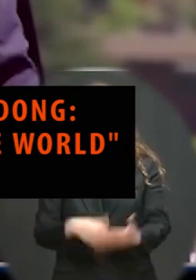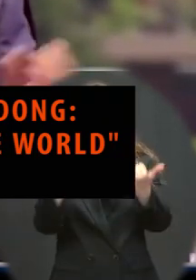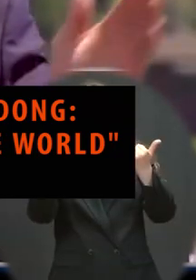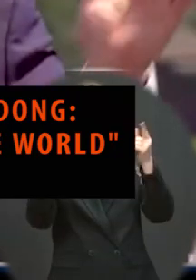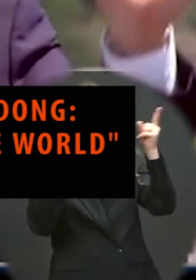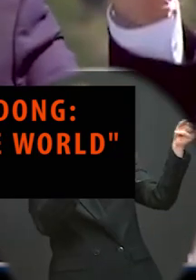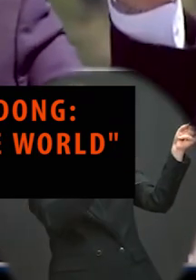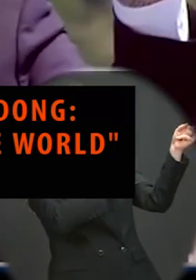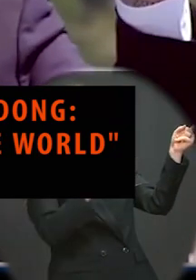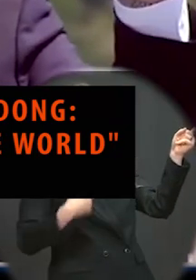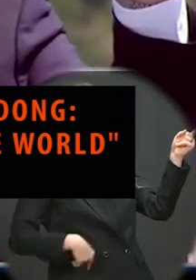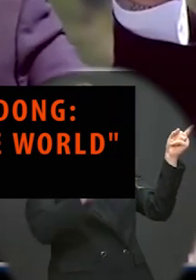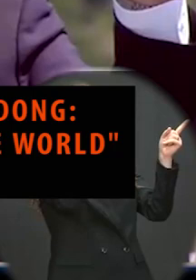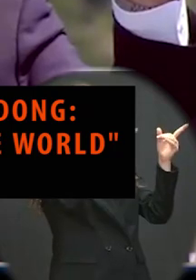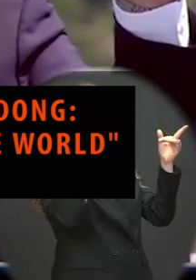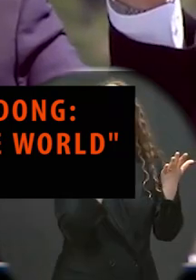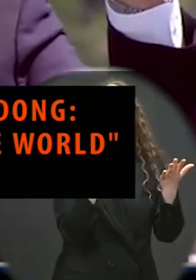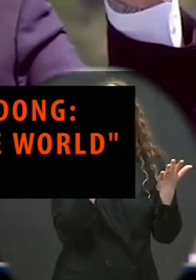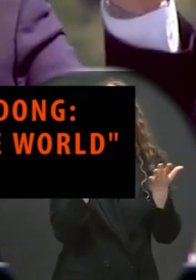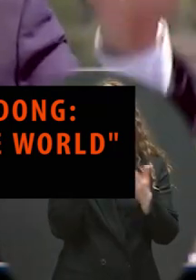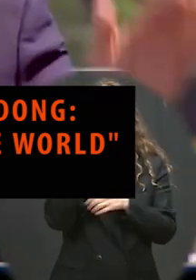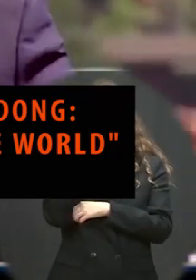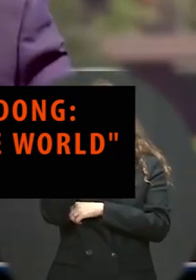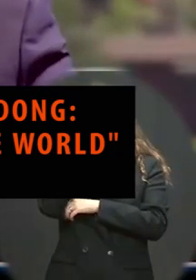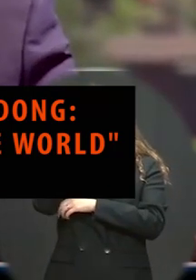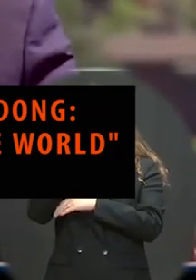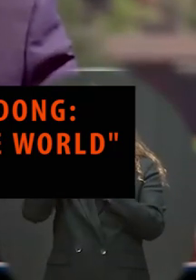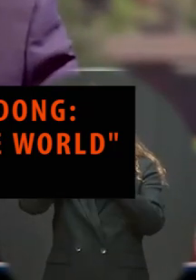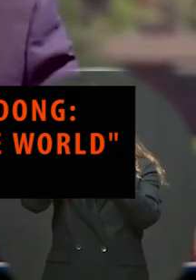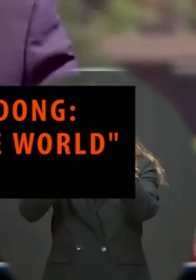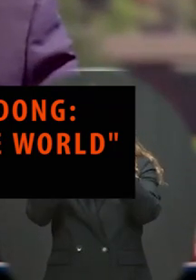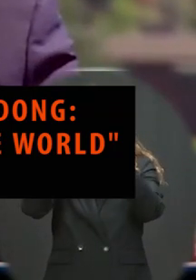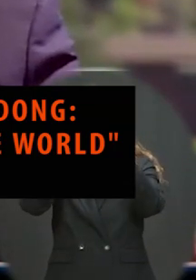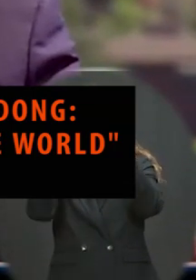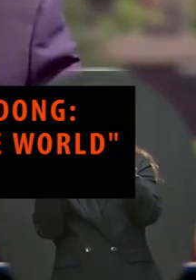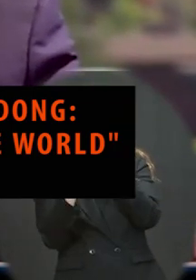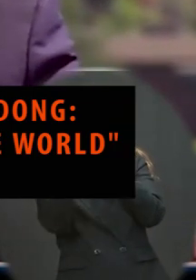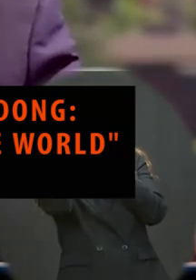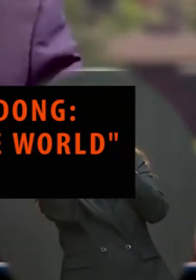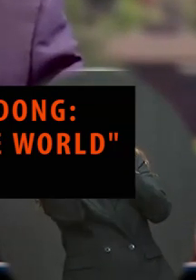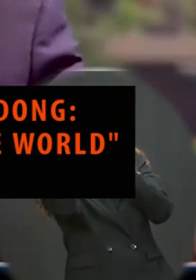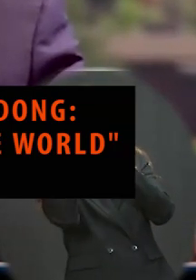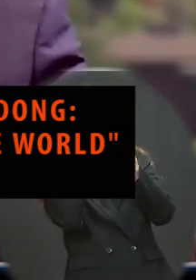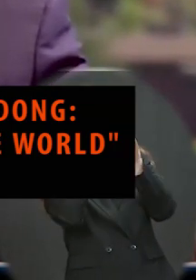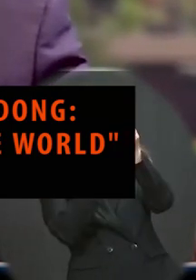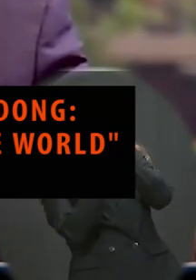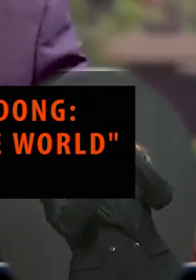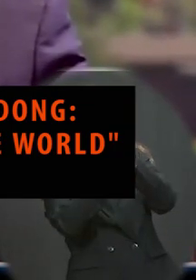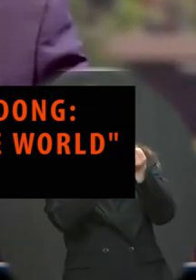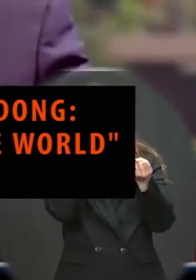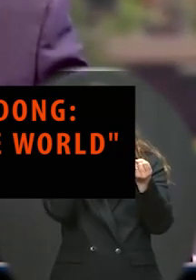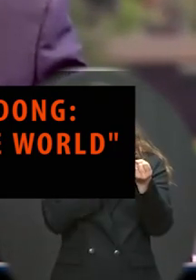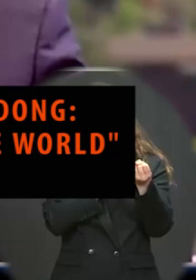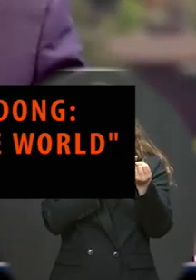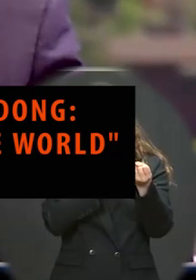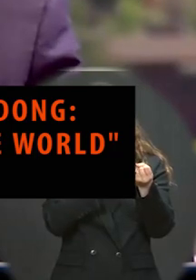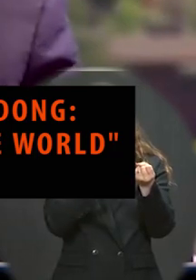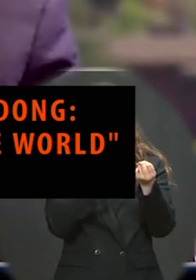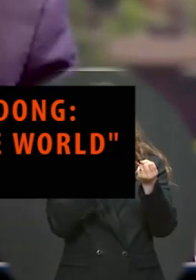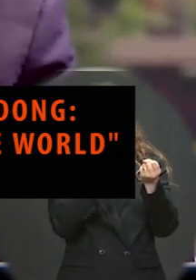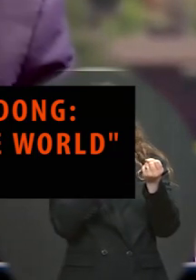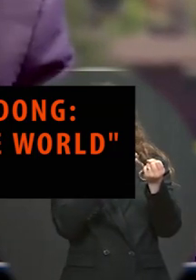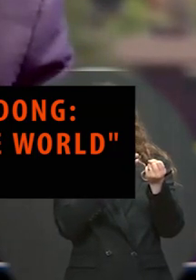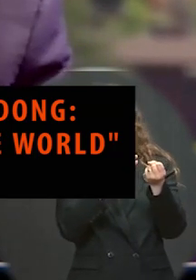hold up half the world. It's an absolutely stupid position not to make sure